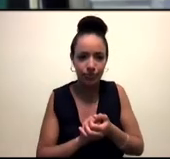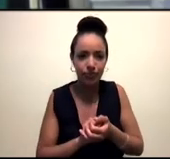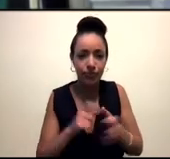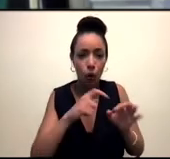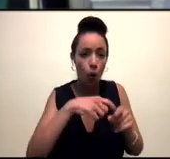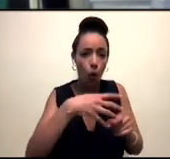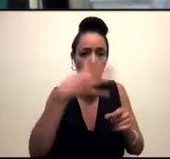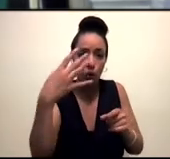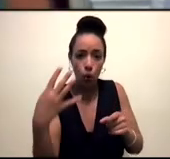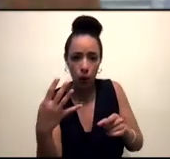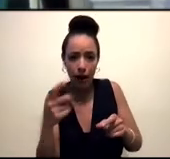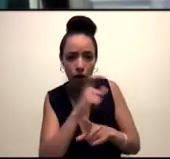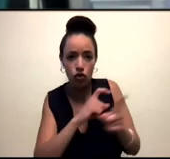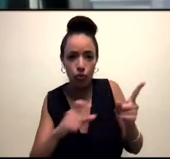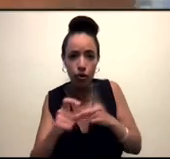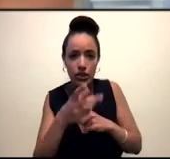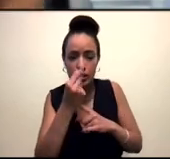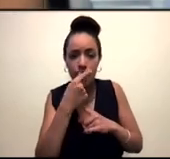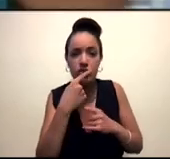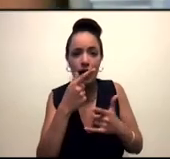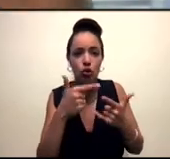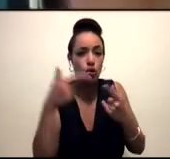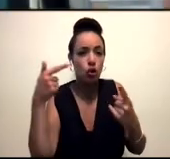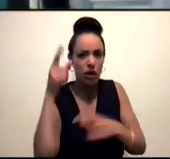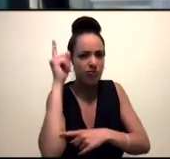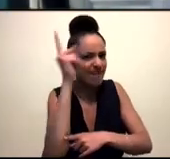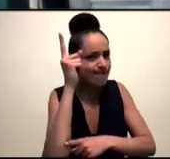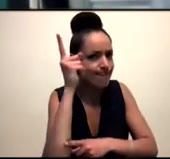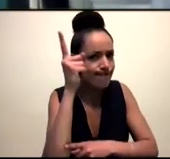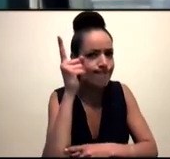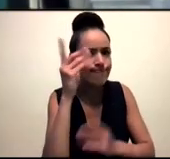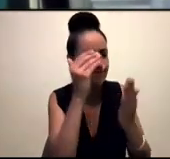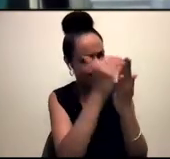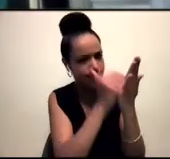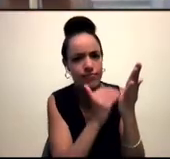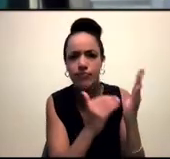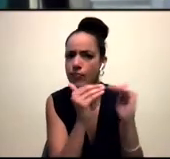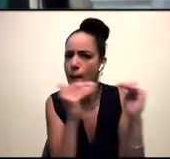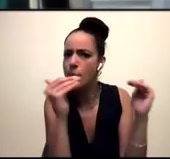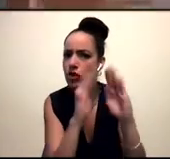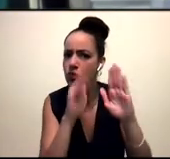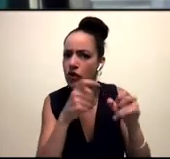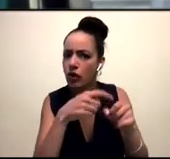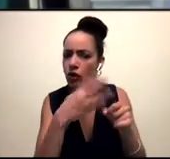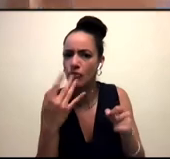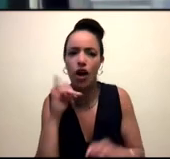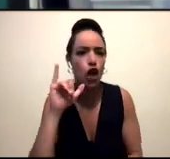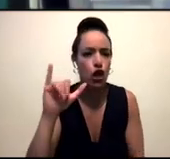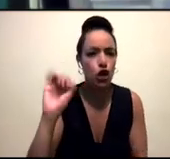communities is like an over policing of what does it mean to be queer and what qualifies queerness. And it's like, yo, yeah,